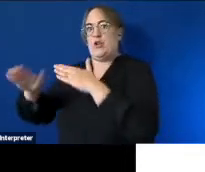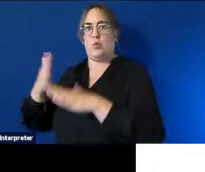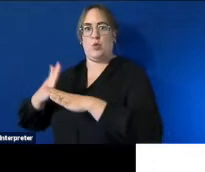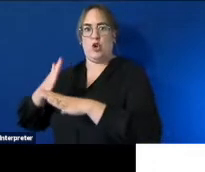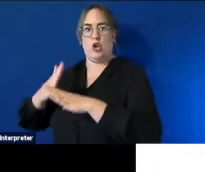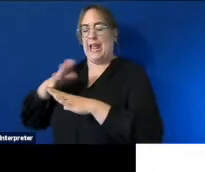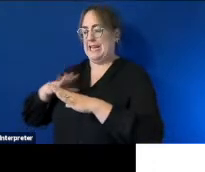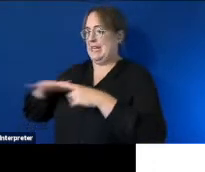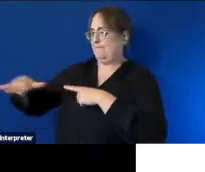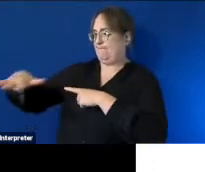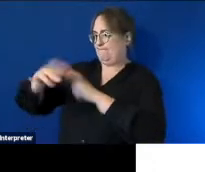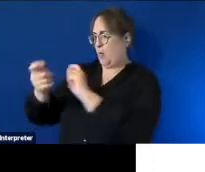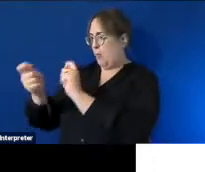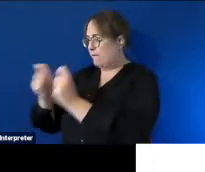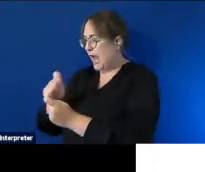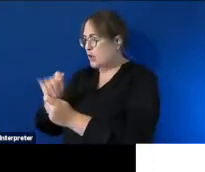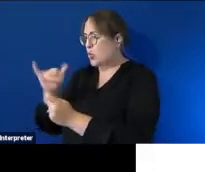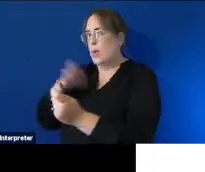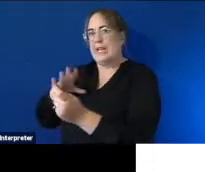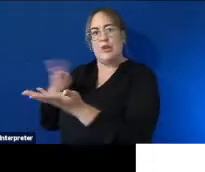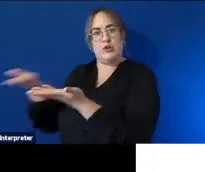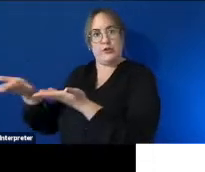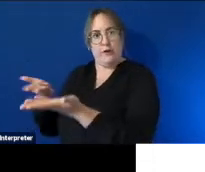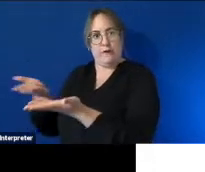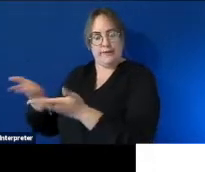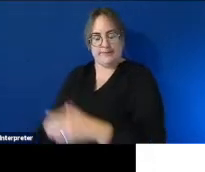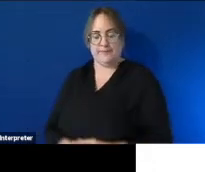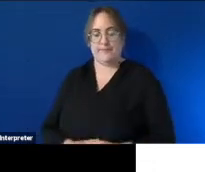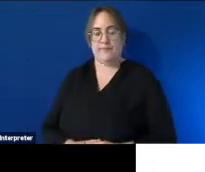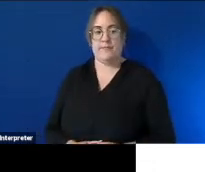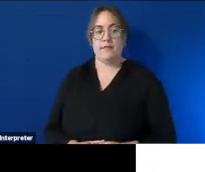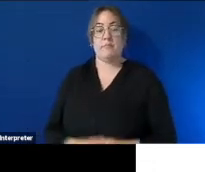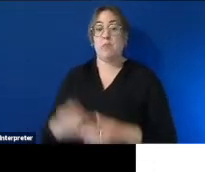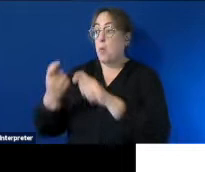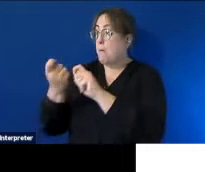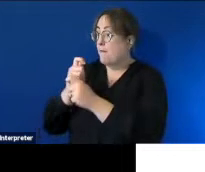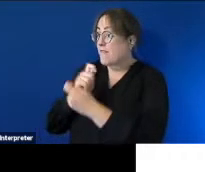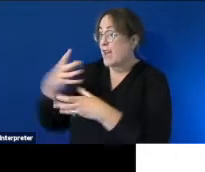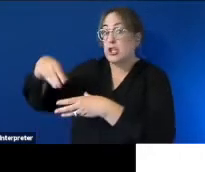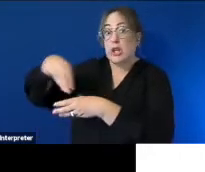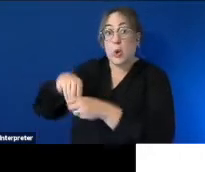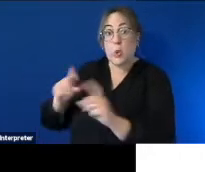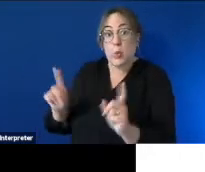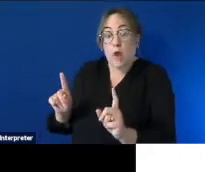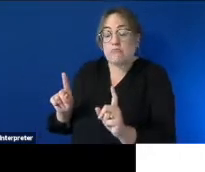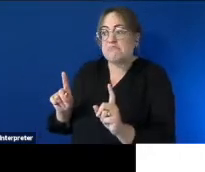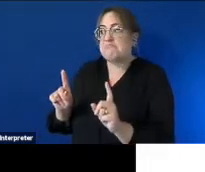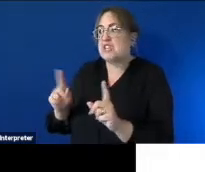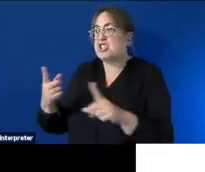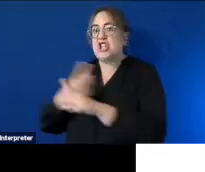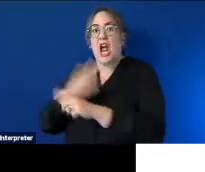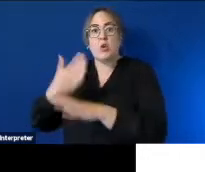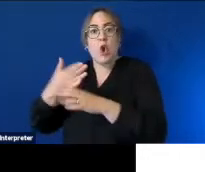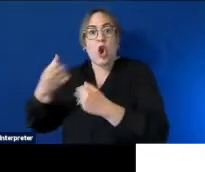modifications and services some of the modifications and services might be a modification to work vehicles information